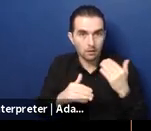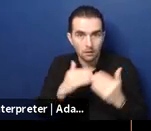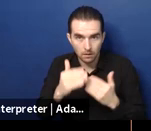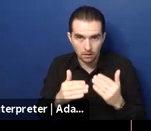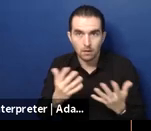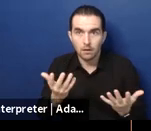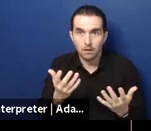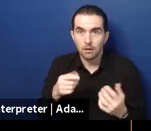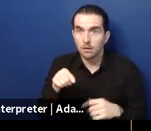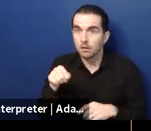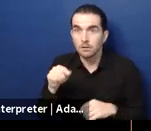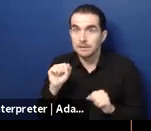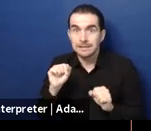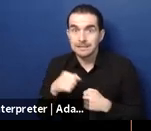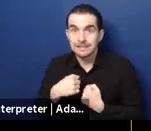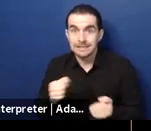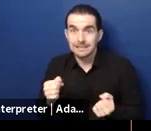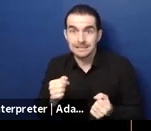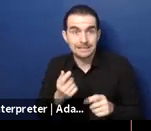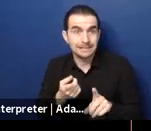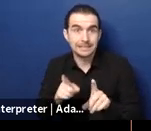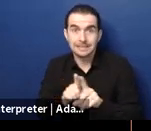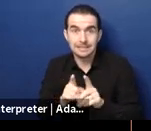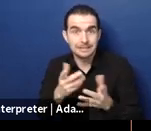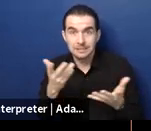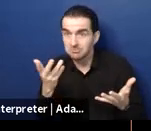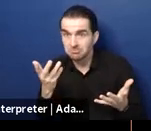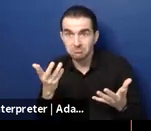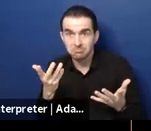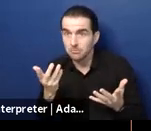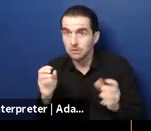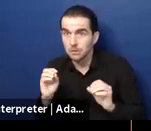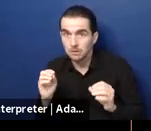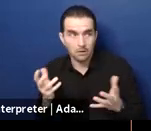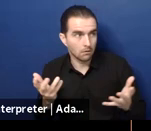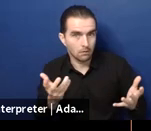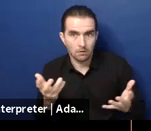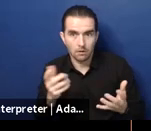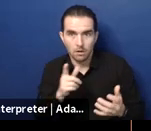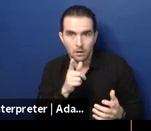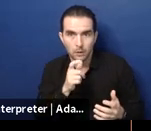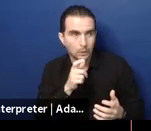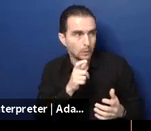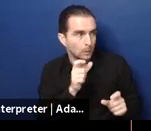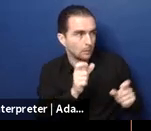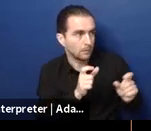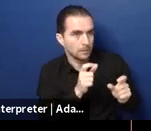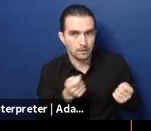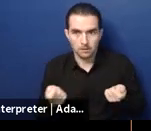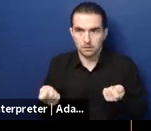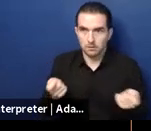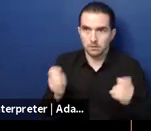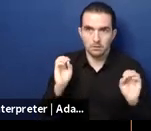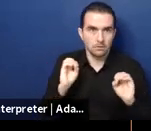so in the future we hope that we can we we can have this system to make sure that if one cannot go then we can find the other person